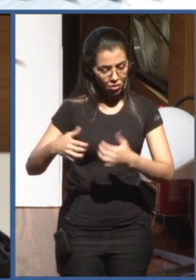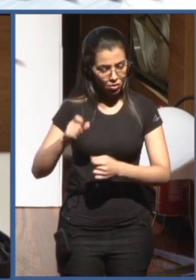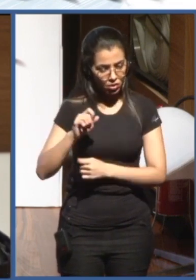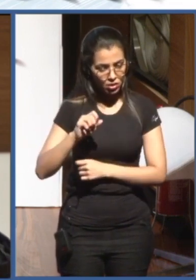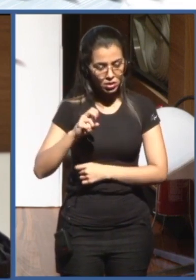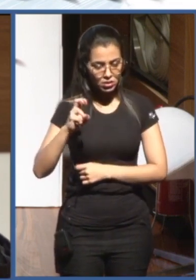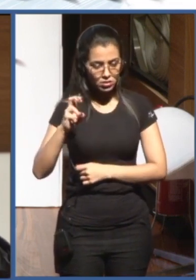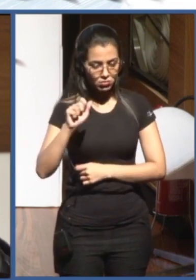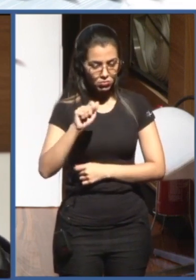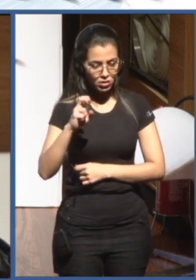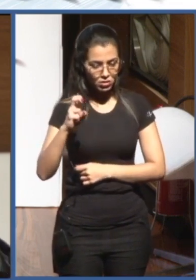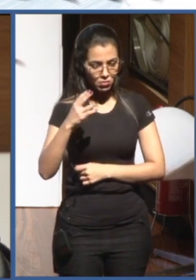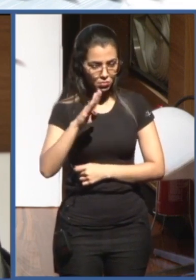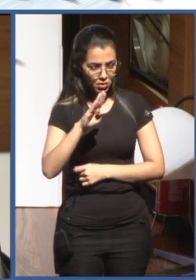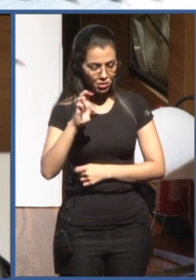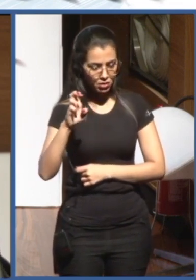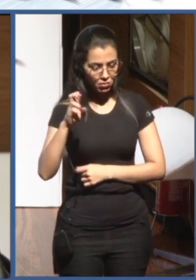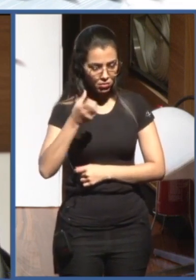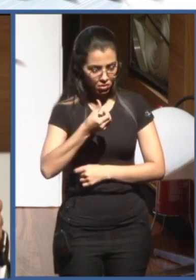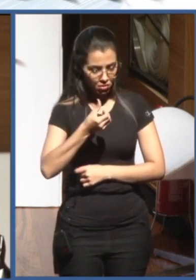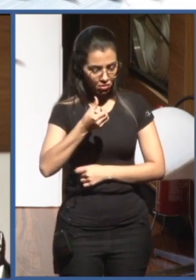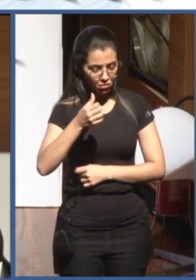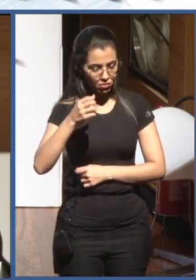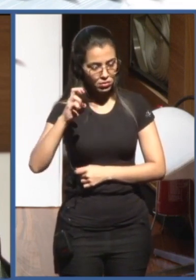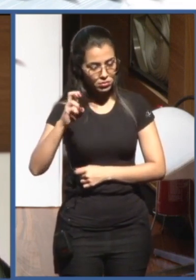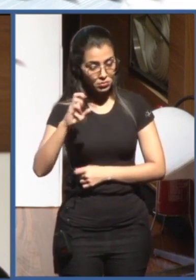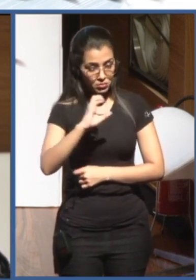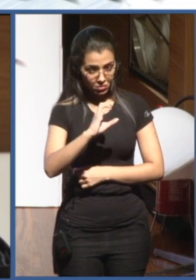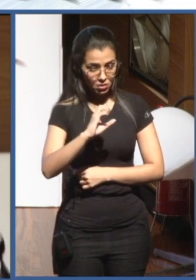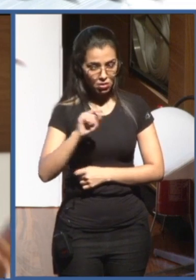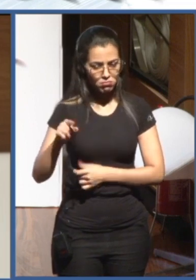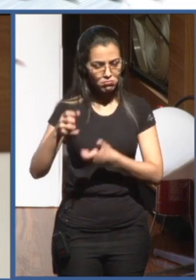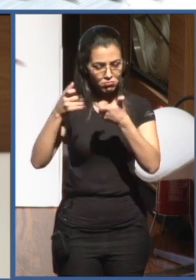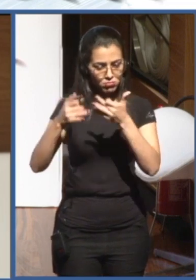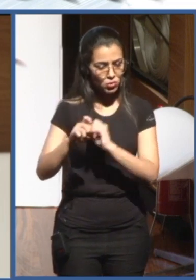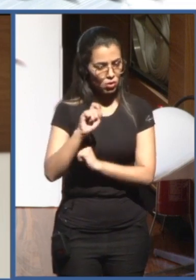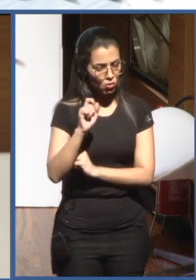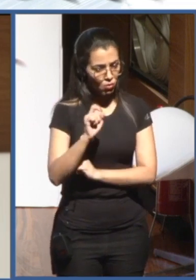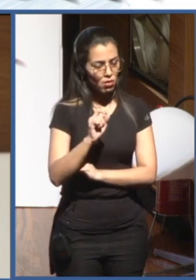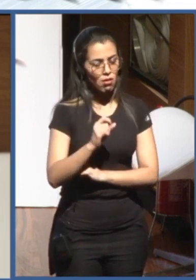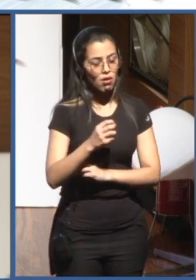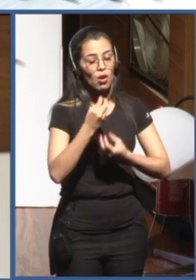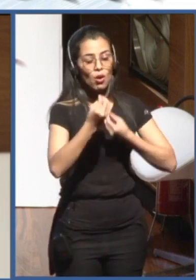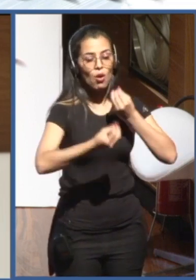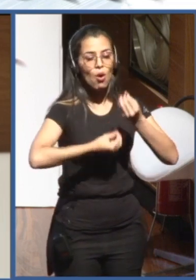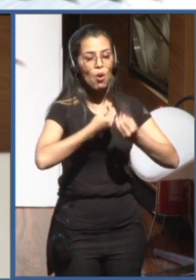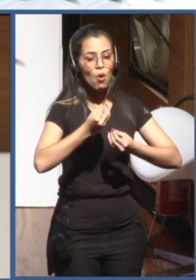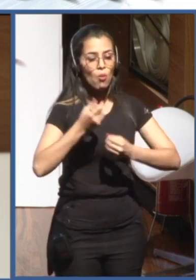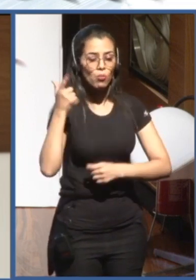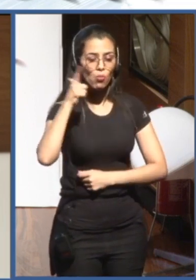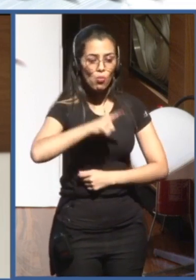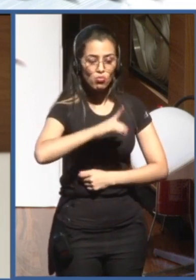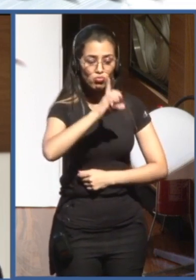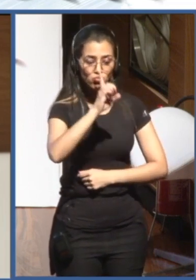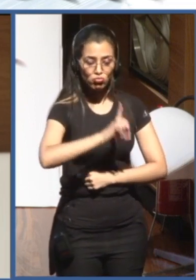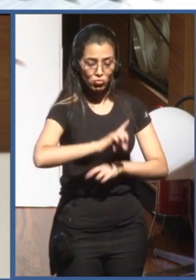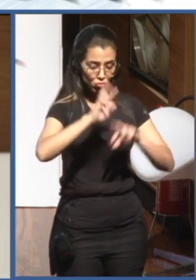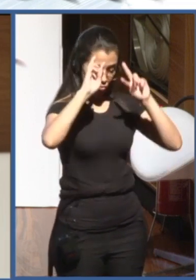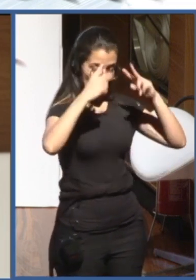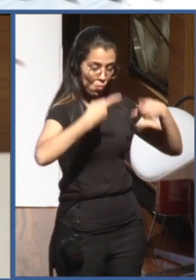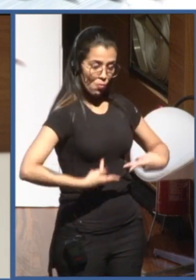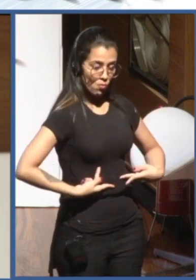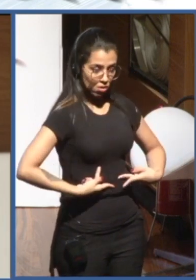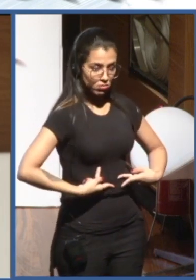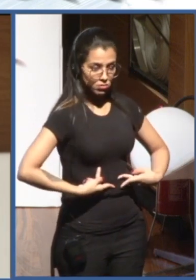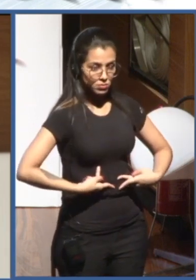we can map the human rights instrument to the digital domain. In my view, that is the key recommendation